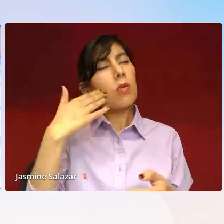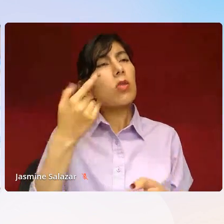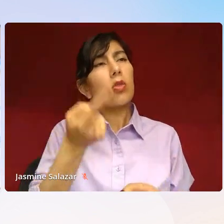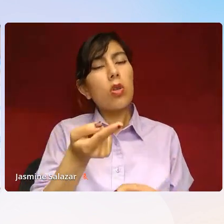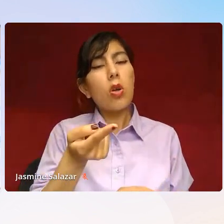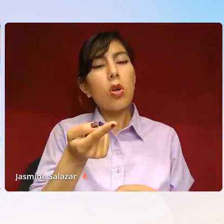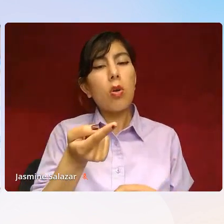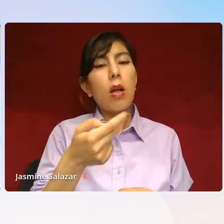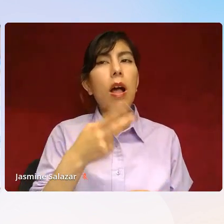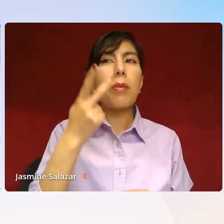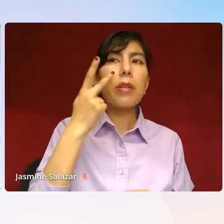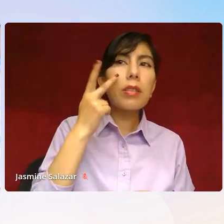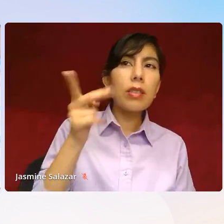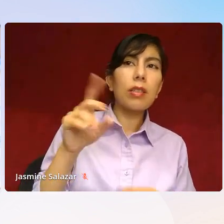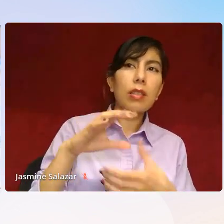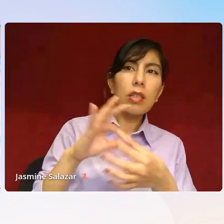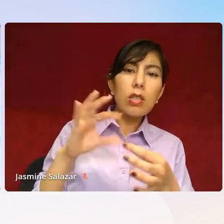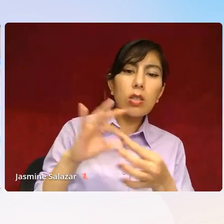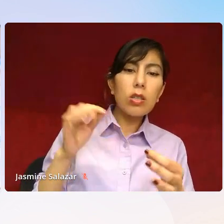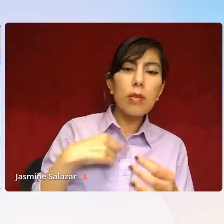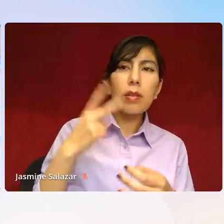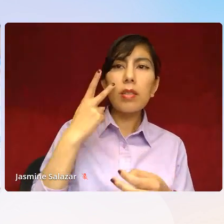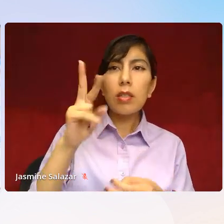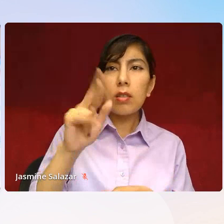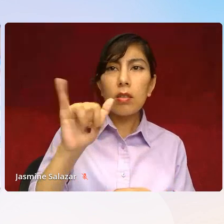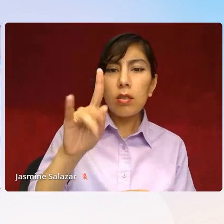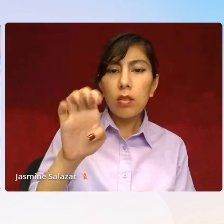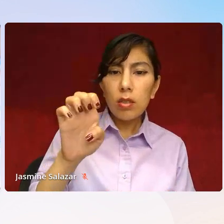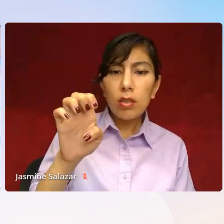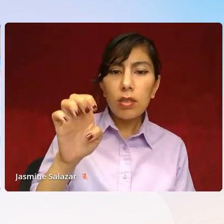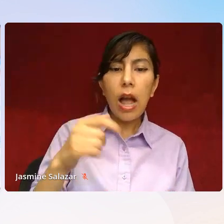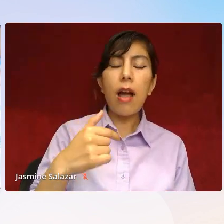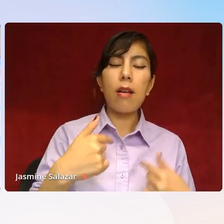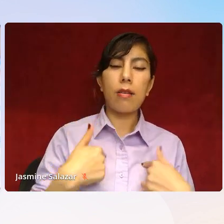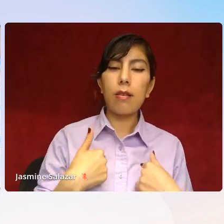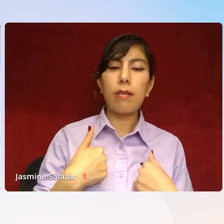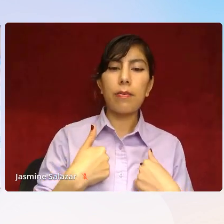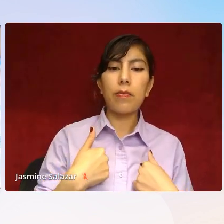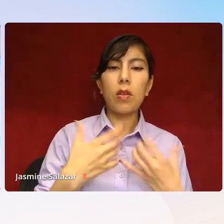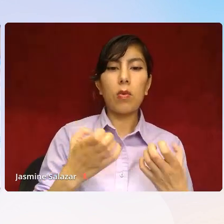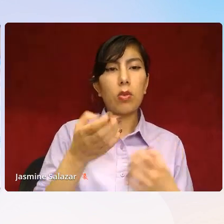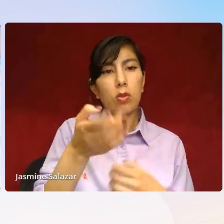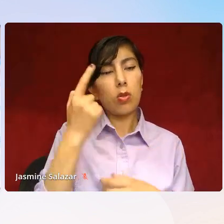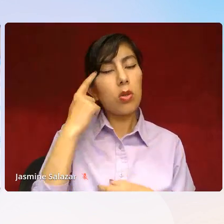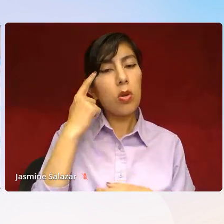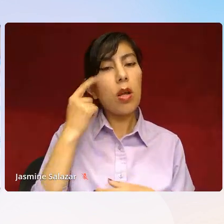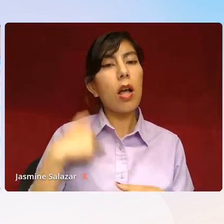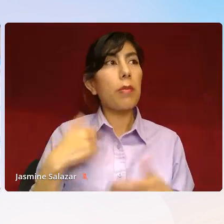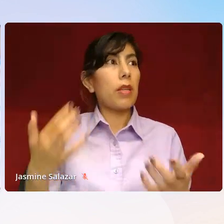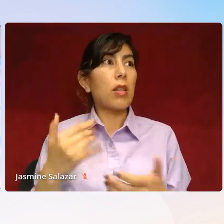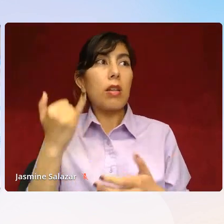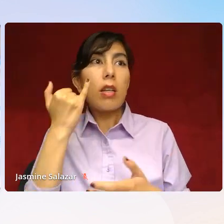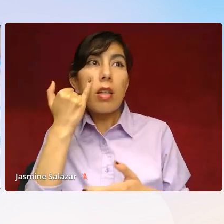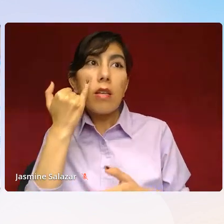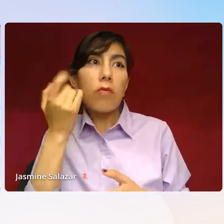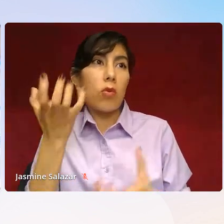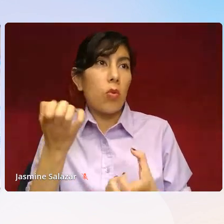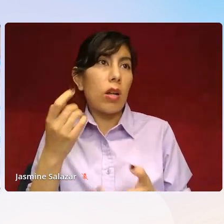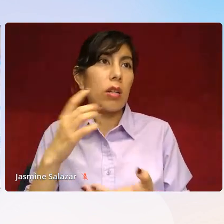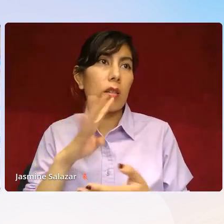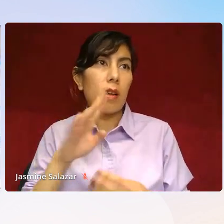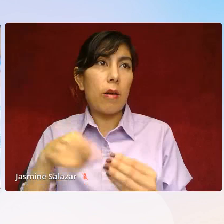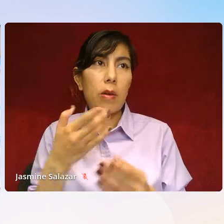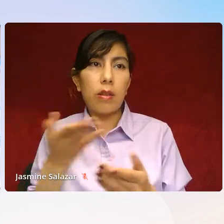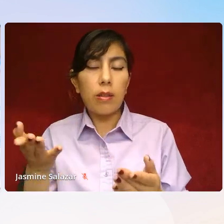I've been seeing this in the news, I've been seeing the rates. I, I want you to know, I'd be here if you'd ever need to talk about this, or I